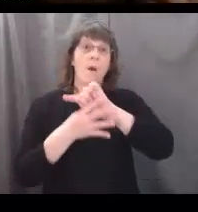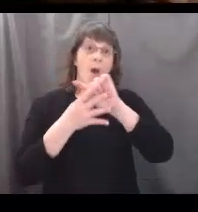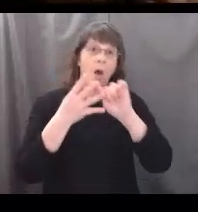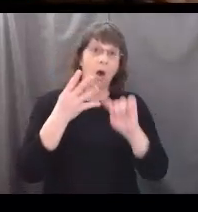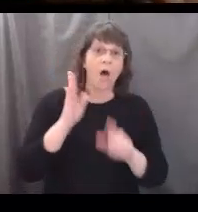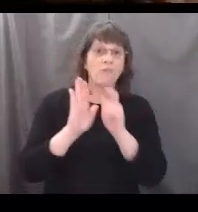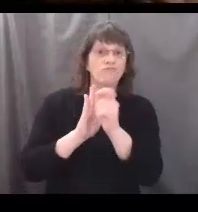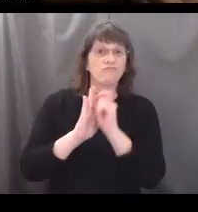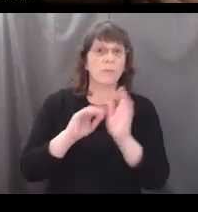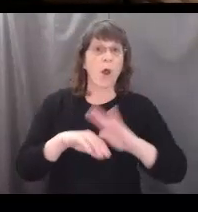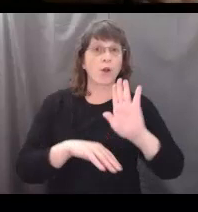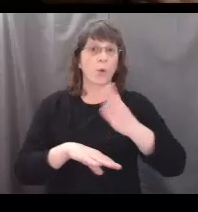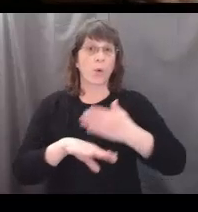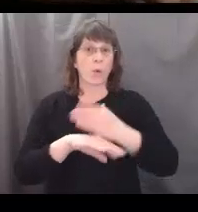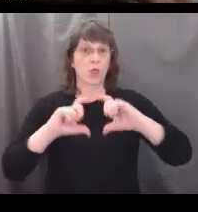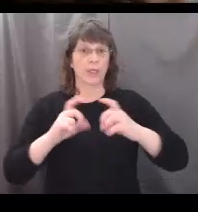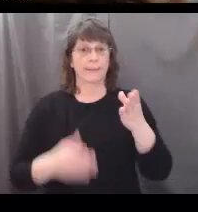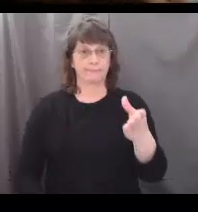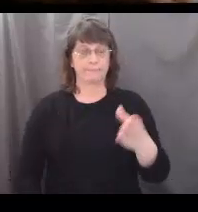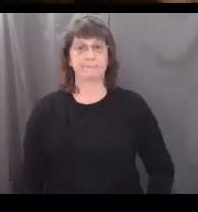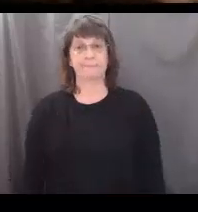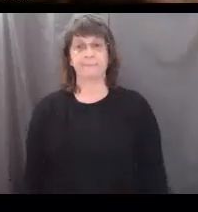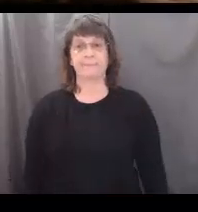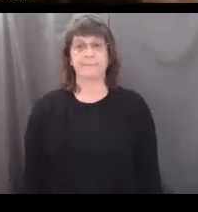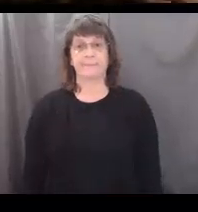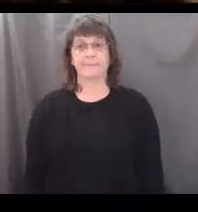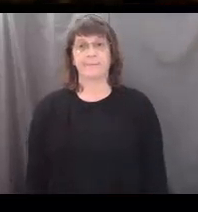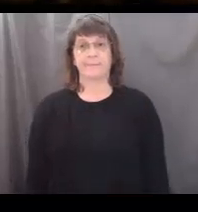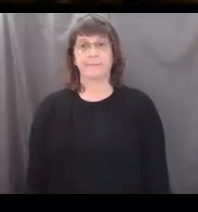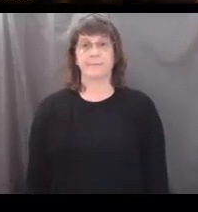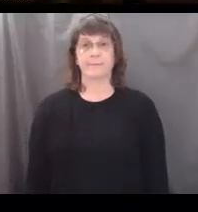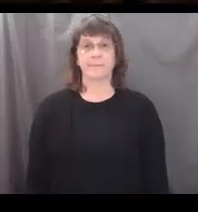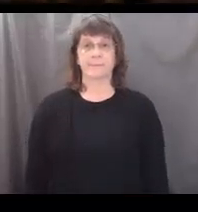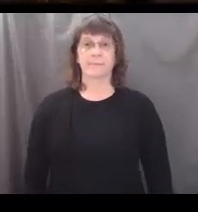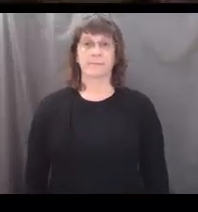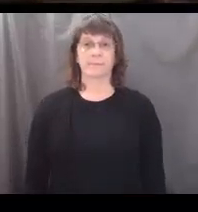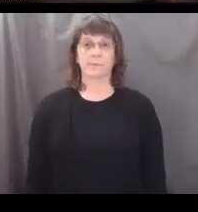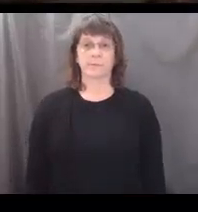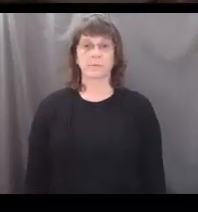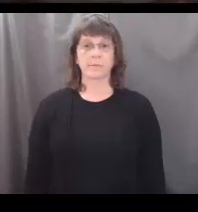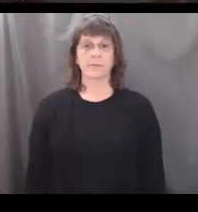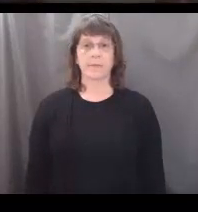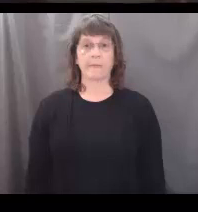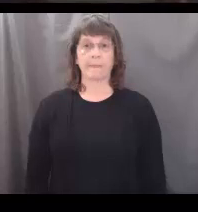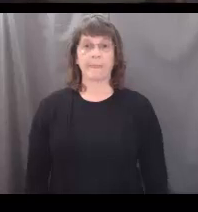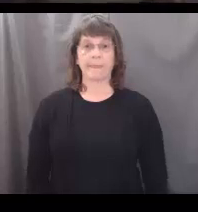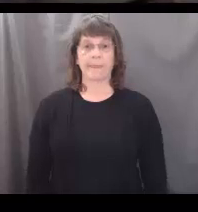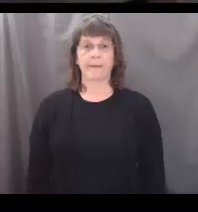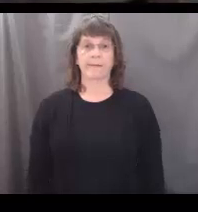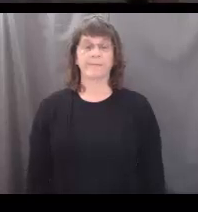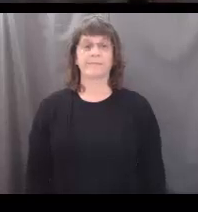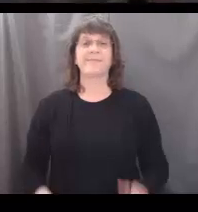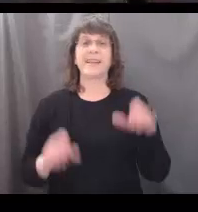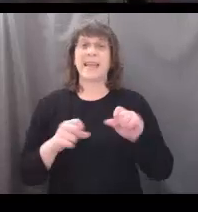cambium on your wood cookie and label it, and also find the xylem and label it. It can be